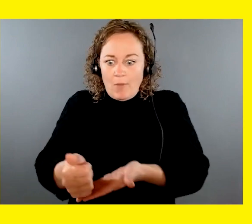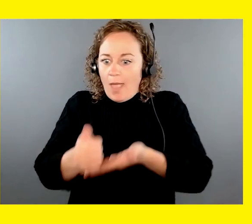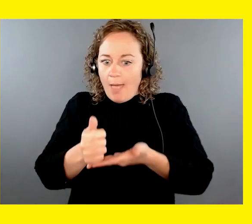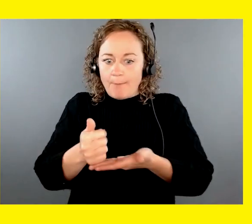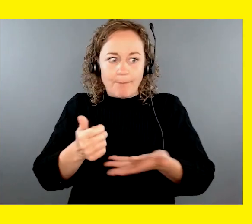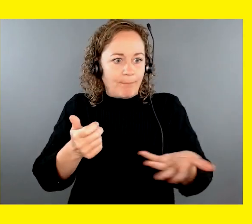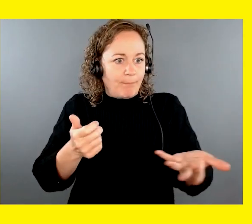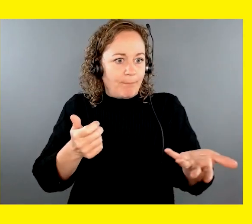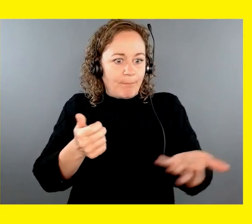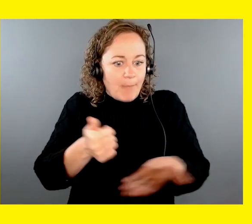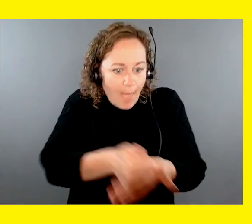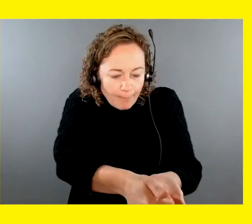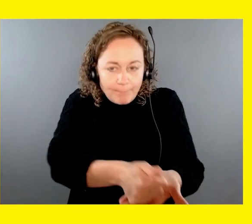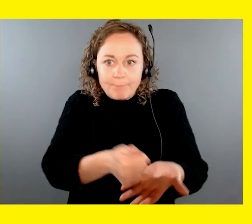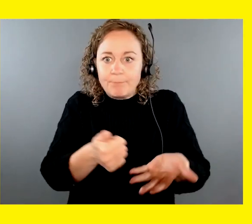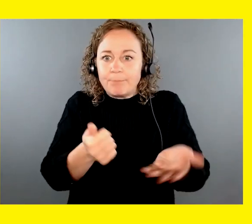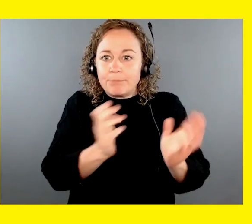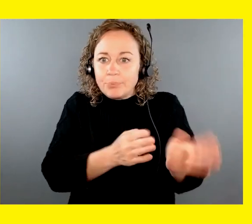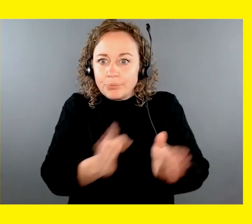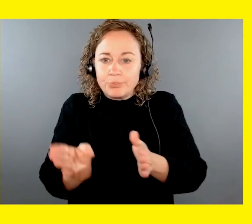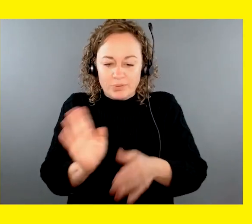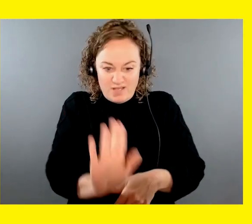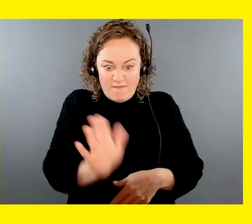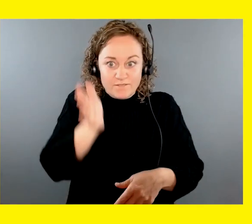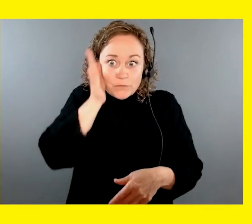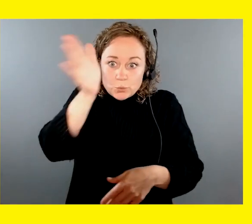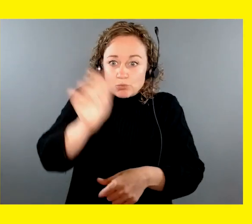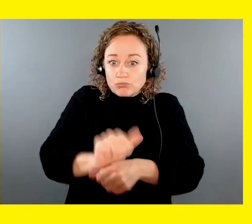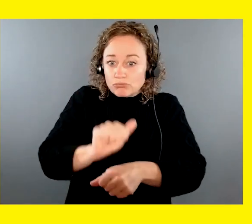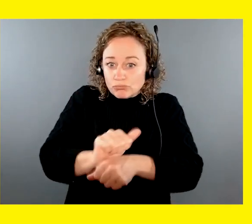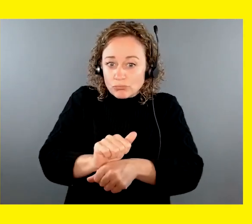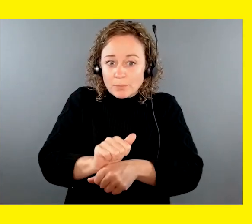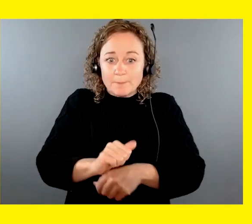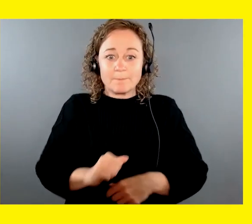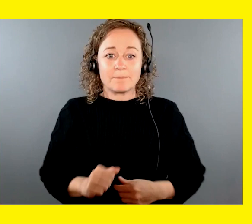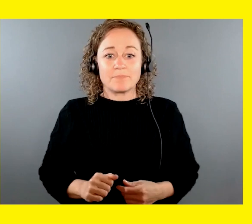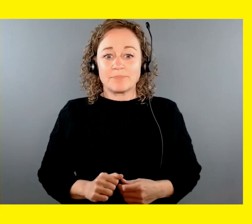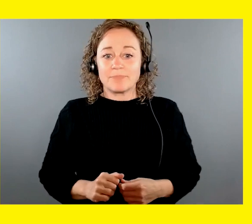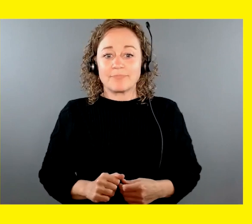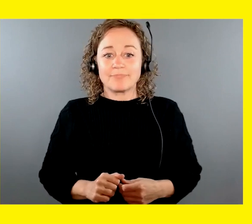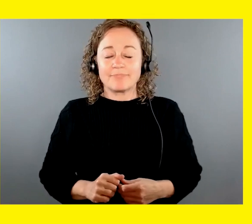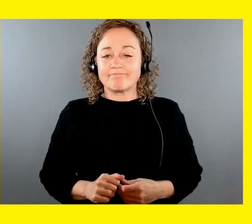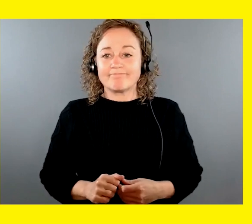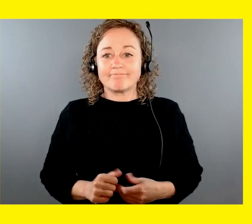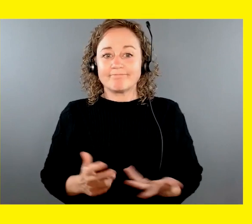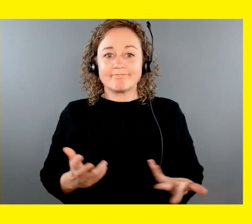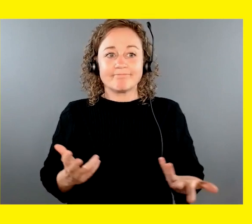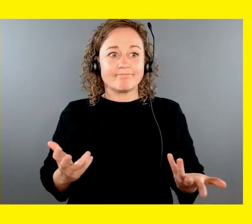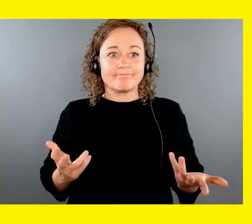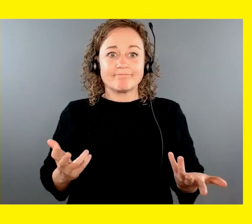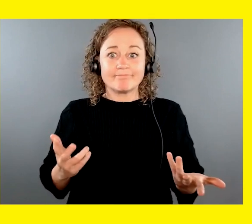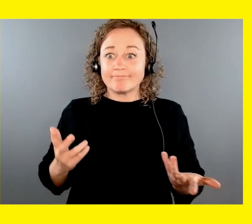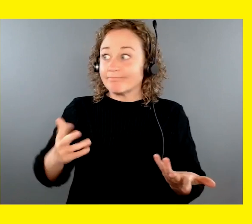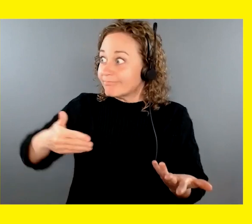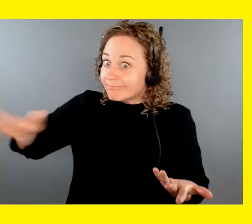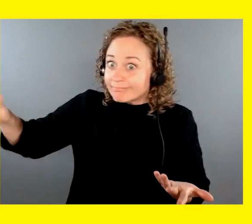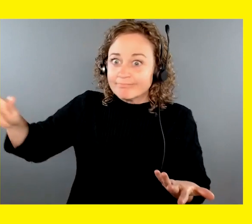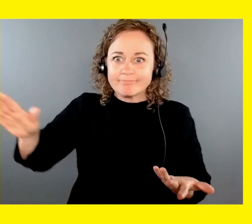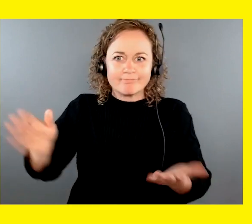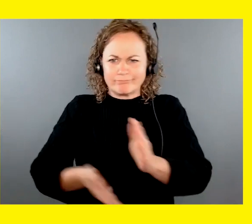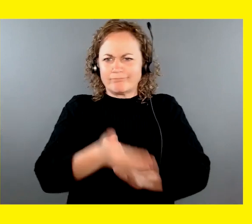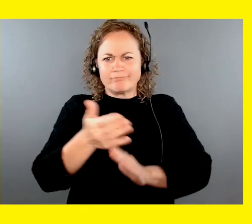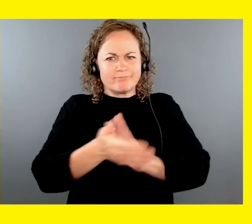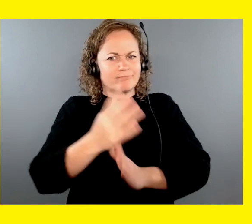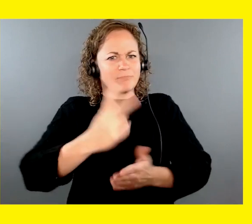for their future career as a guide dog. There is no question that we wouldn't be able to run the type of program